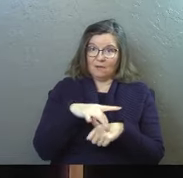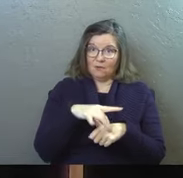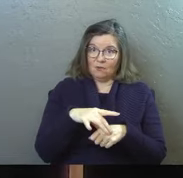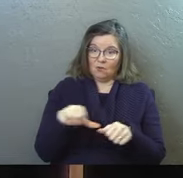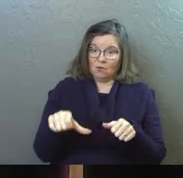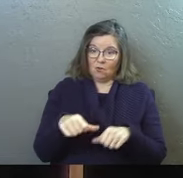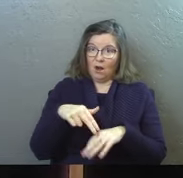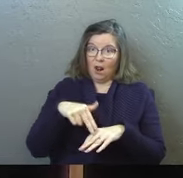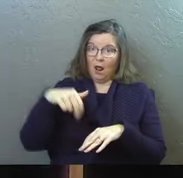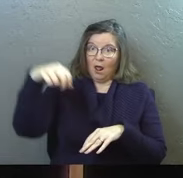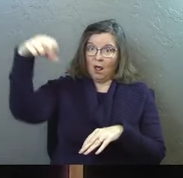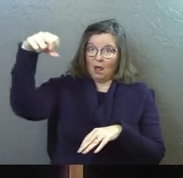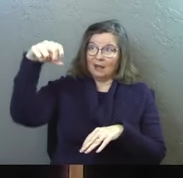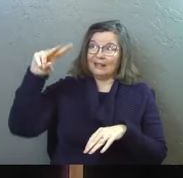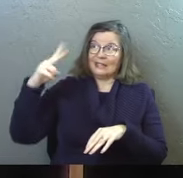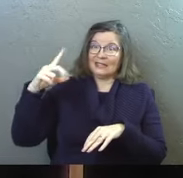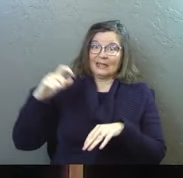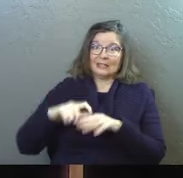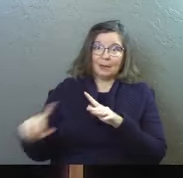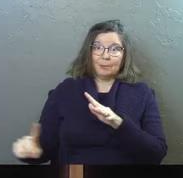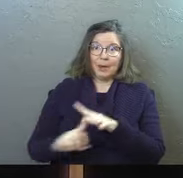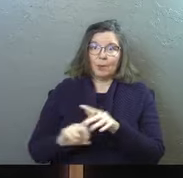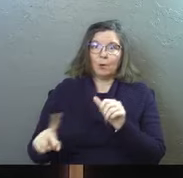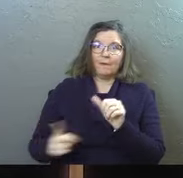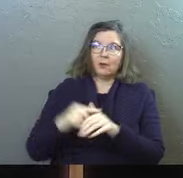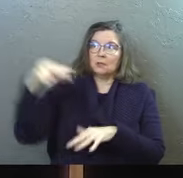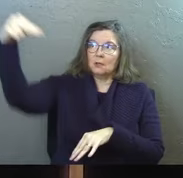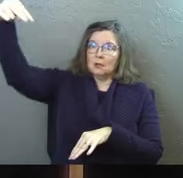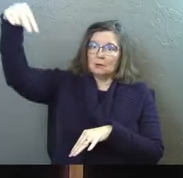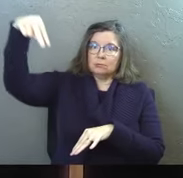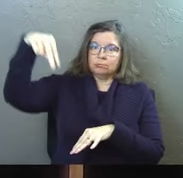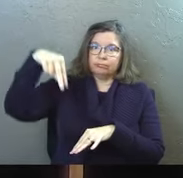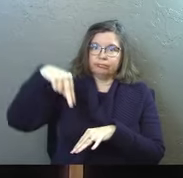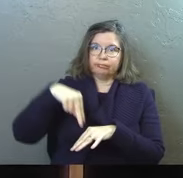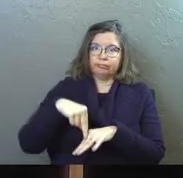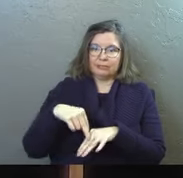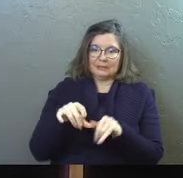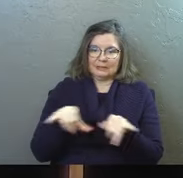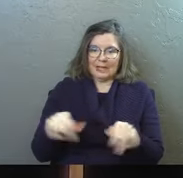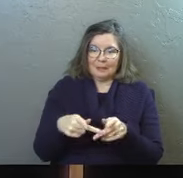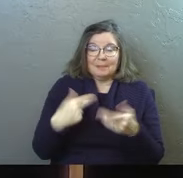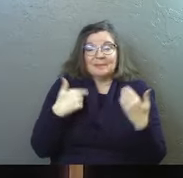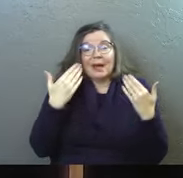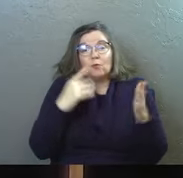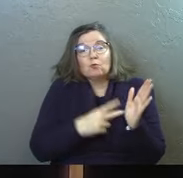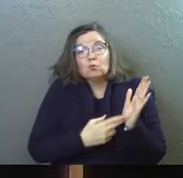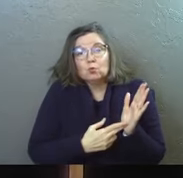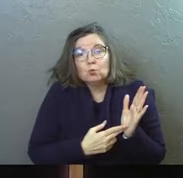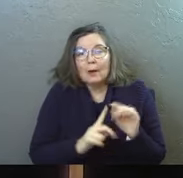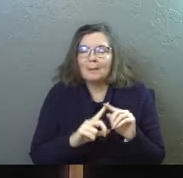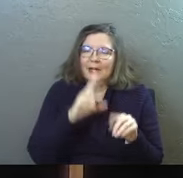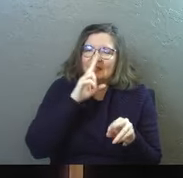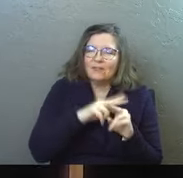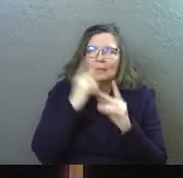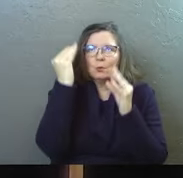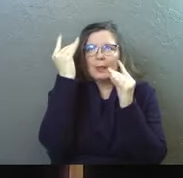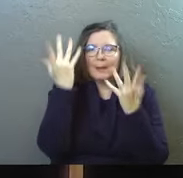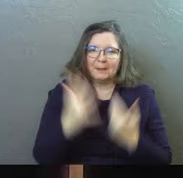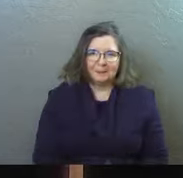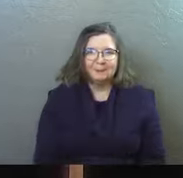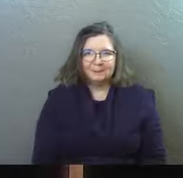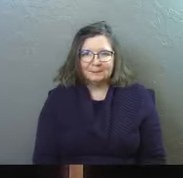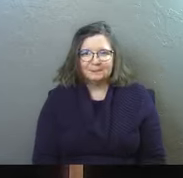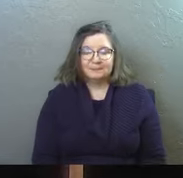that the second coming of Jesus will first have him setting foot on the Mount of Olives. I don't know if that's true, but it's fun to think about.